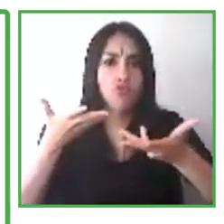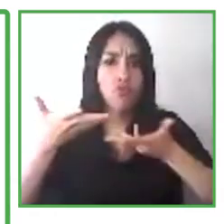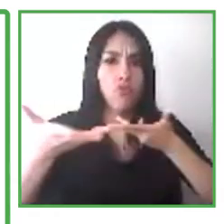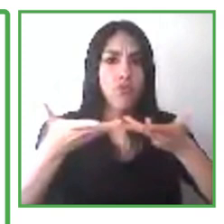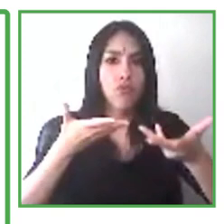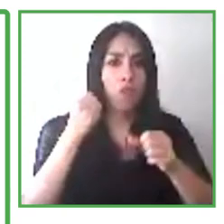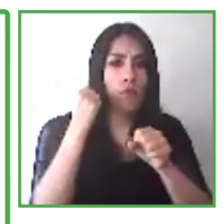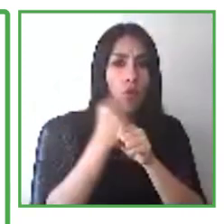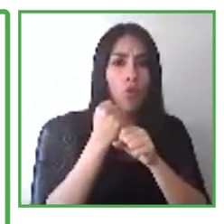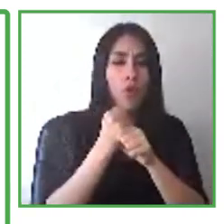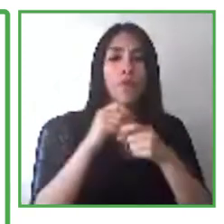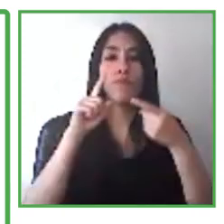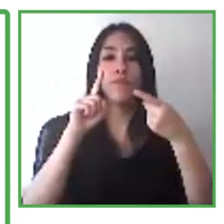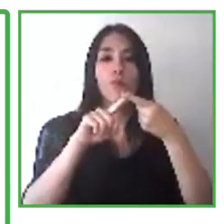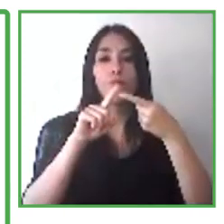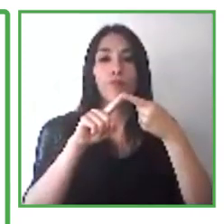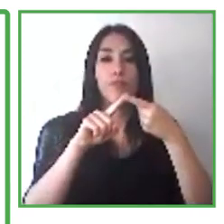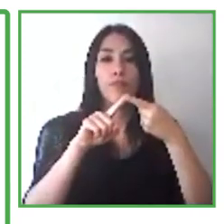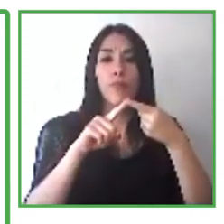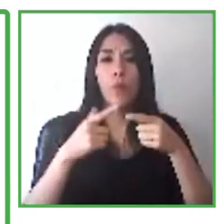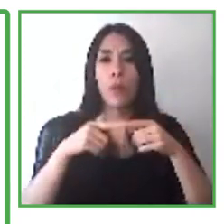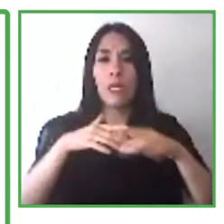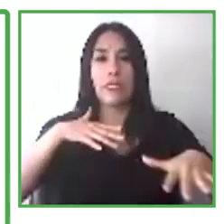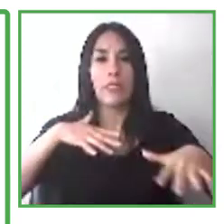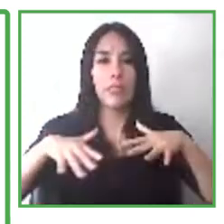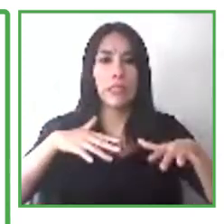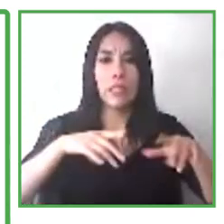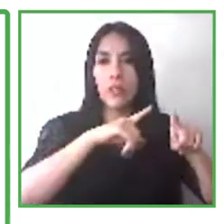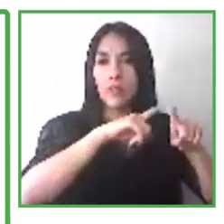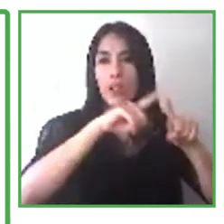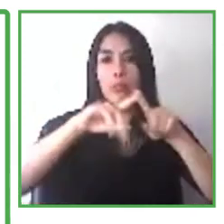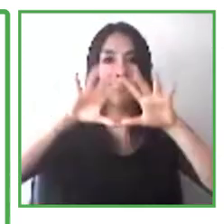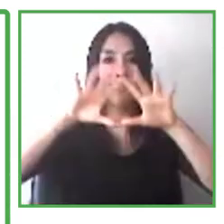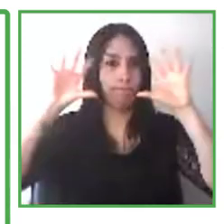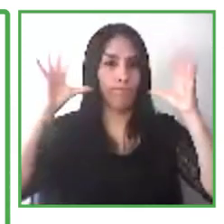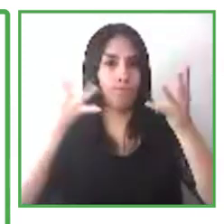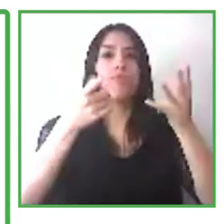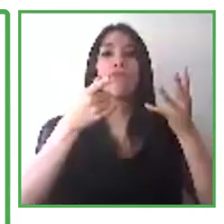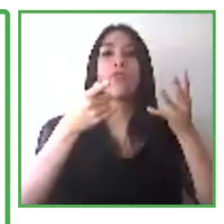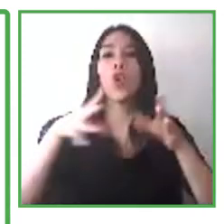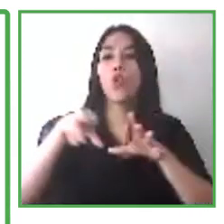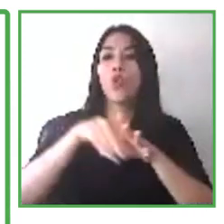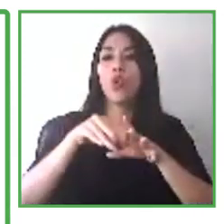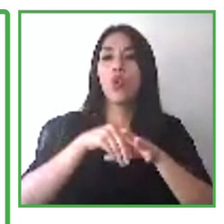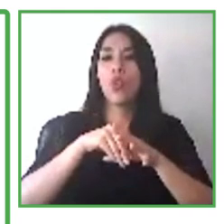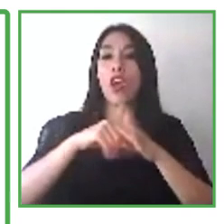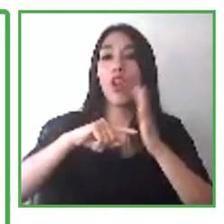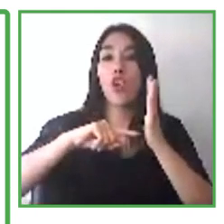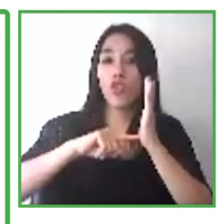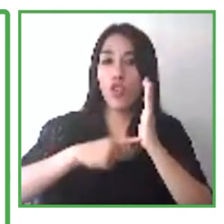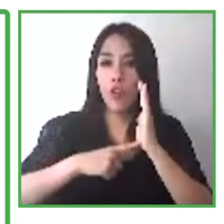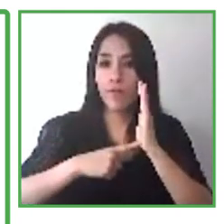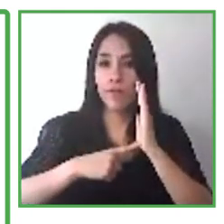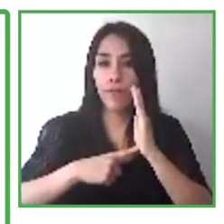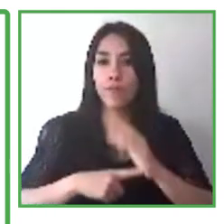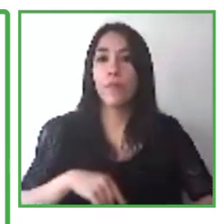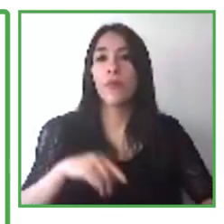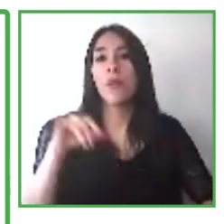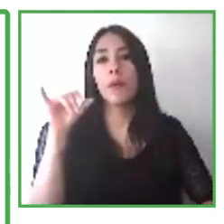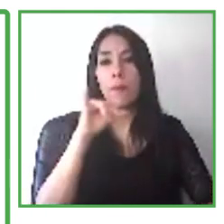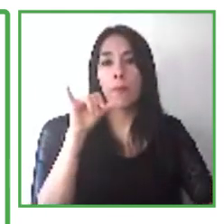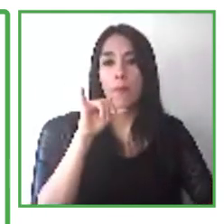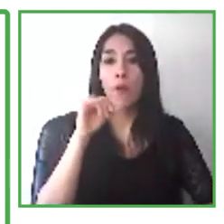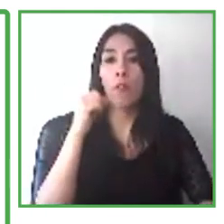of course. The to promote diversity and inclusion is to promote